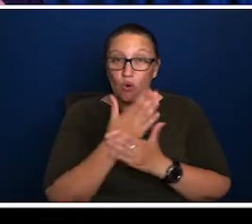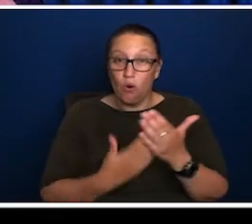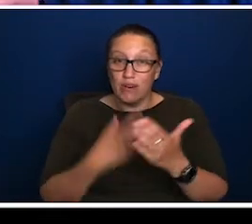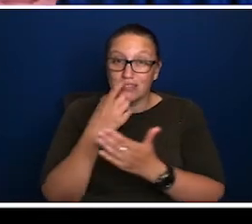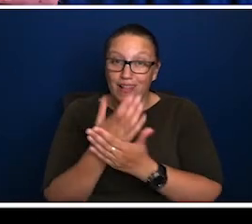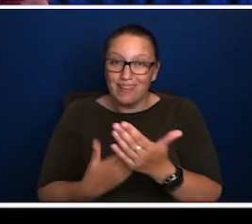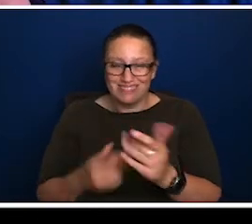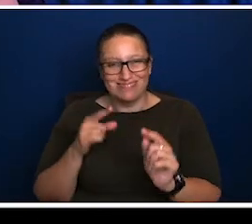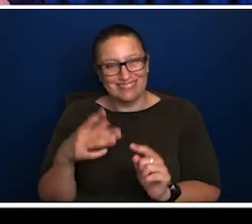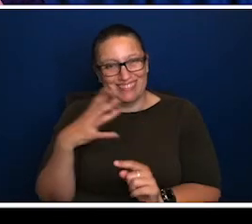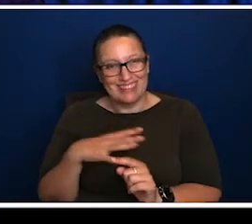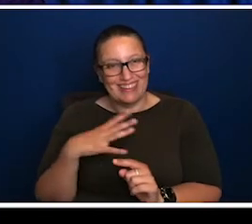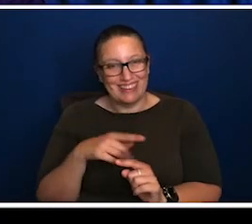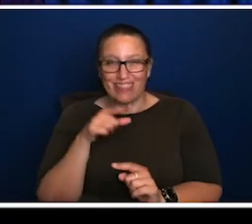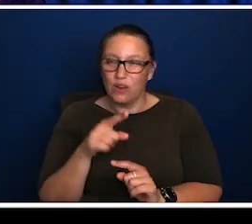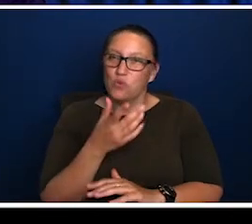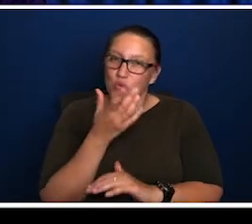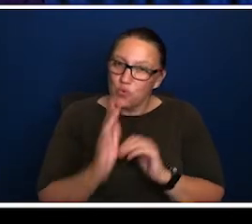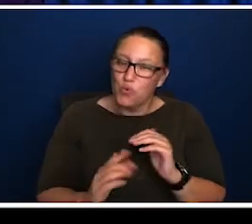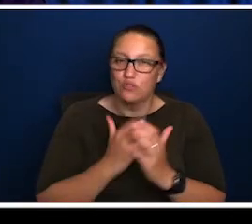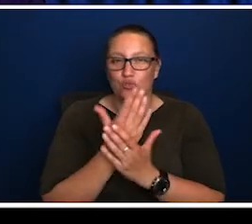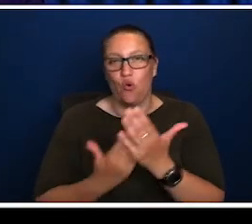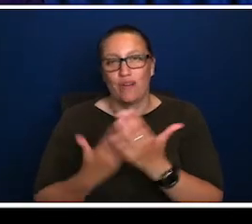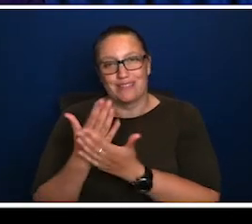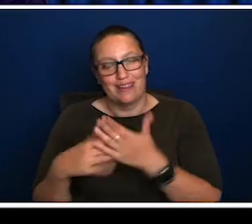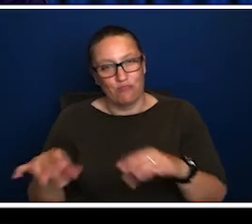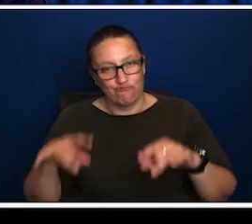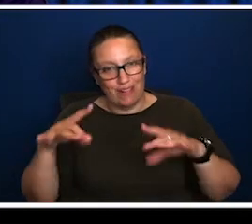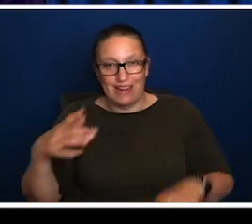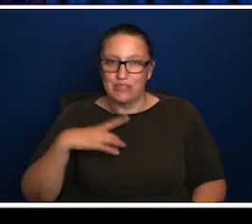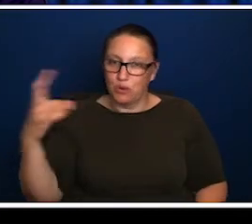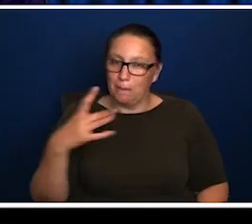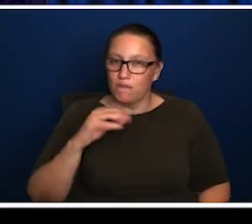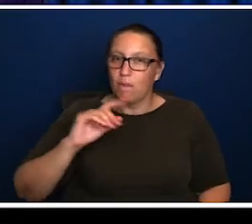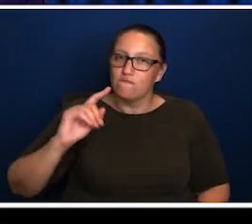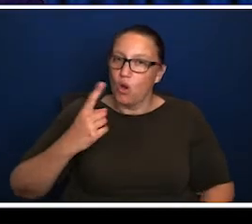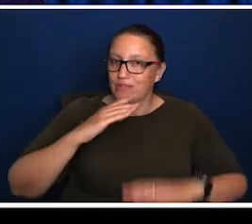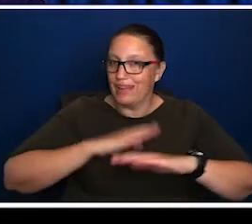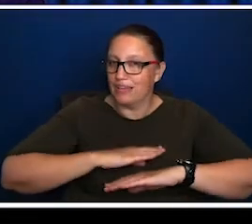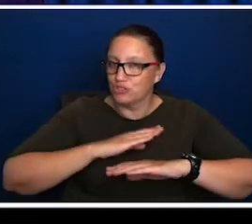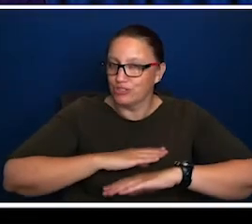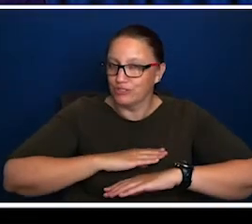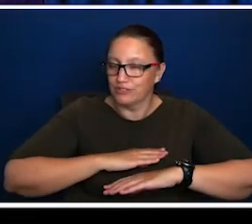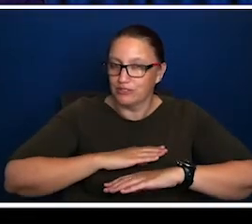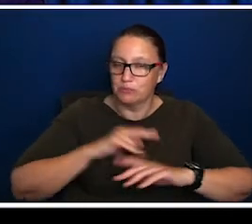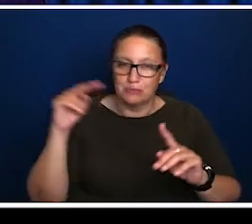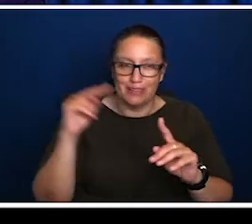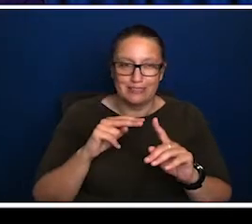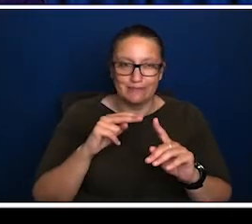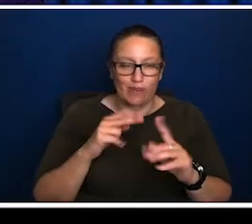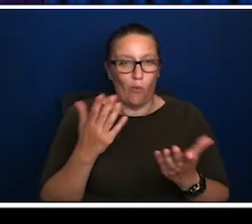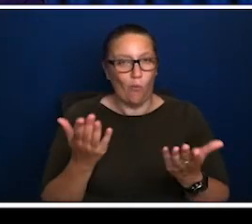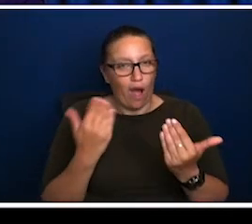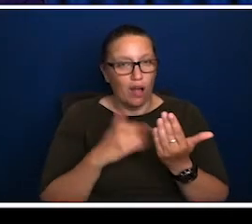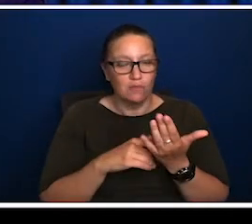Because as I mentioned earlier, I think the storytelling needs to, needs the new storytelling in Australia needs to start from a